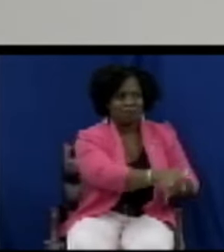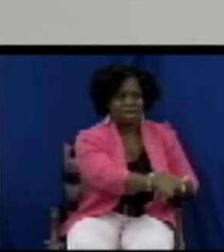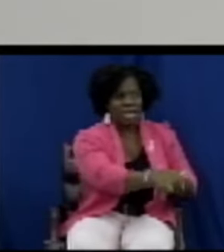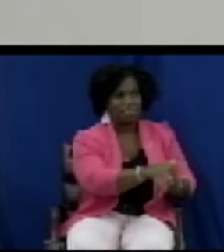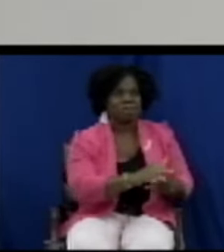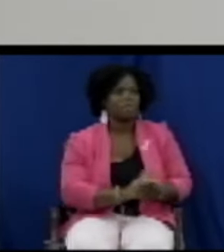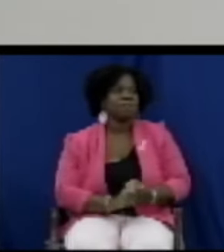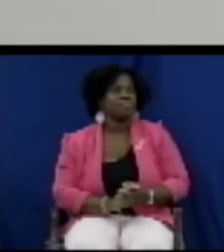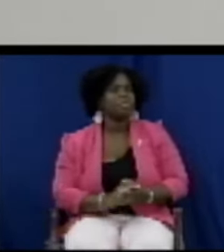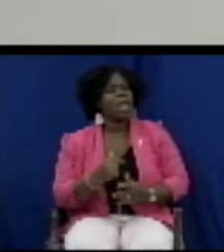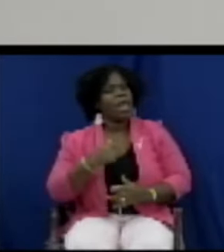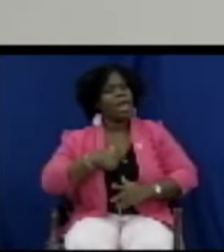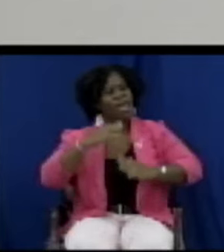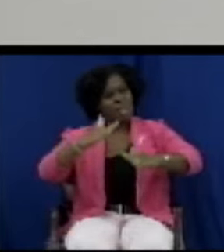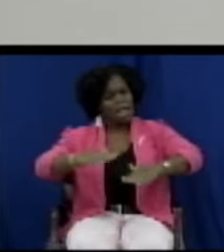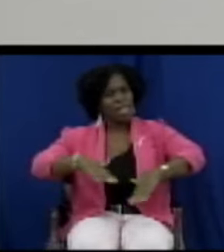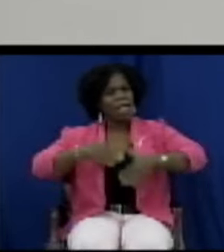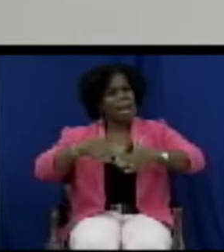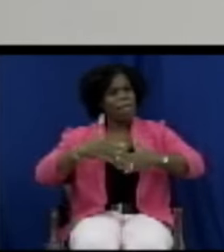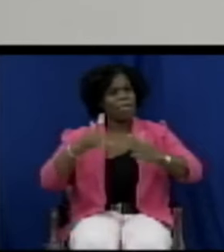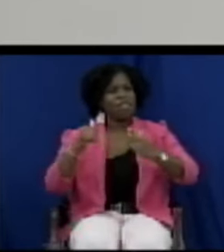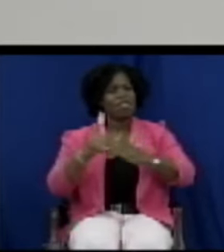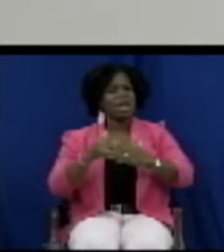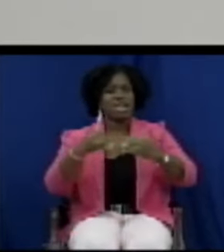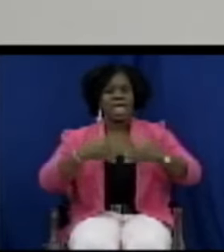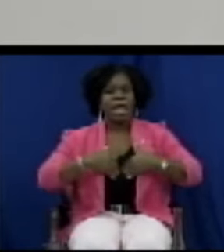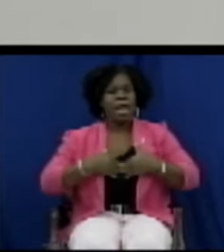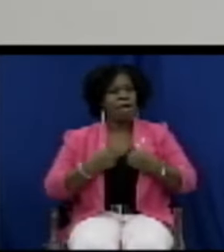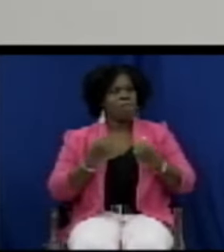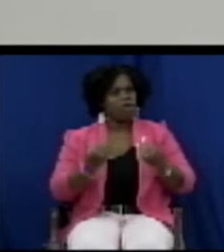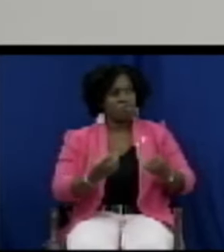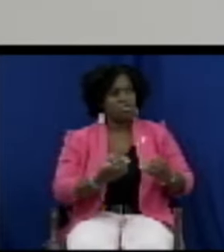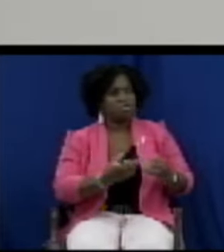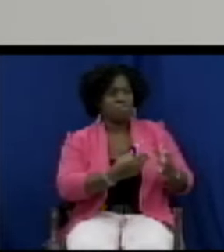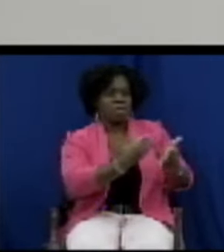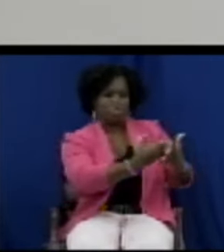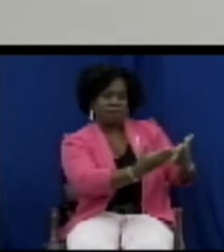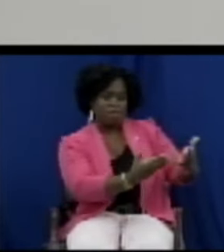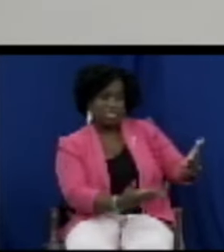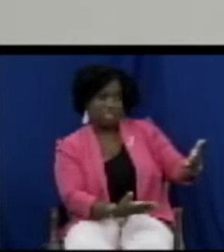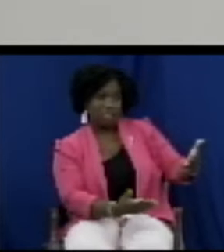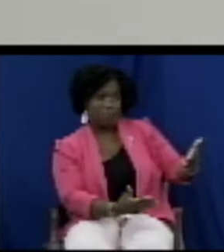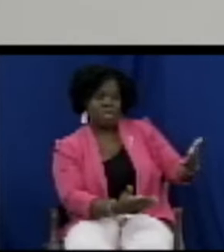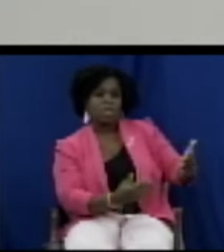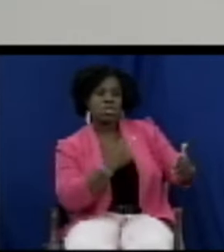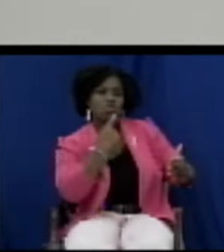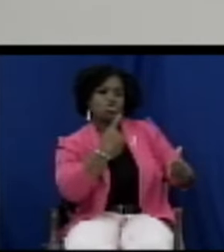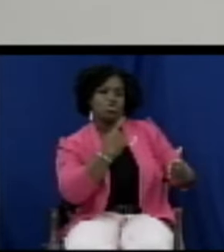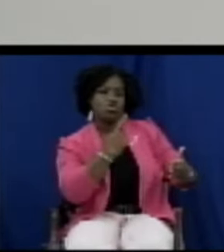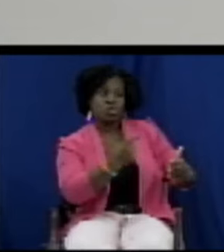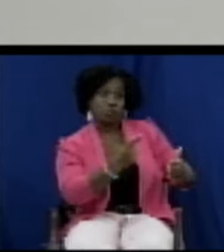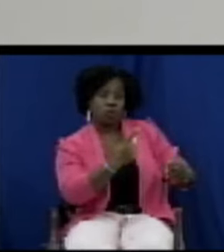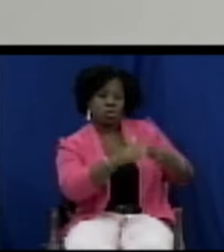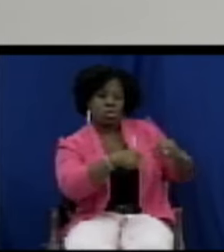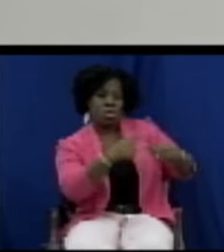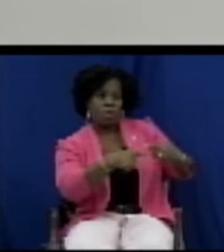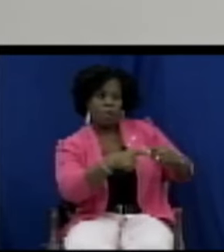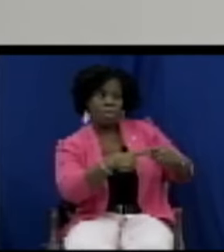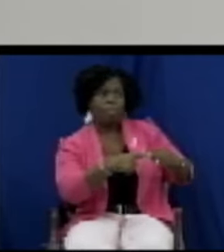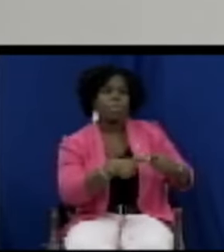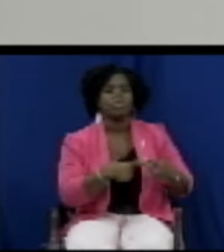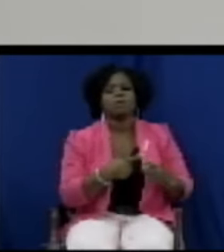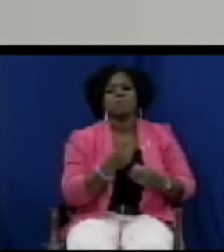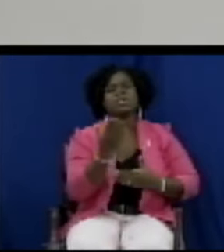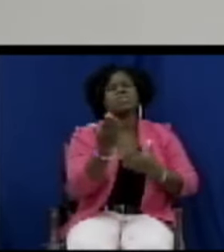there's a lot of reference in the bill with regards to services because many of the times when we hear